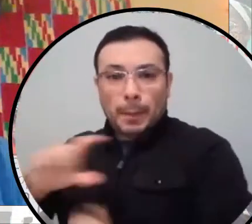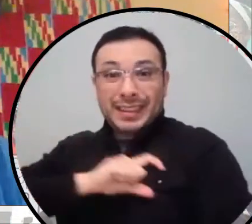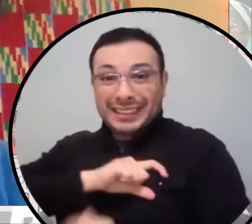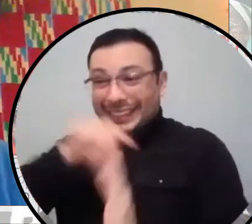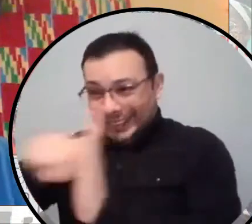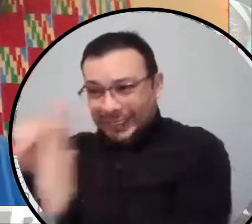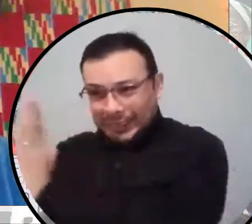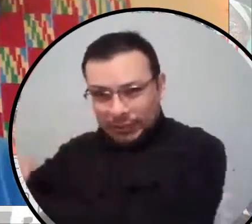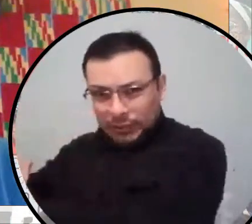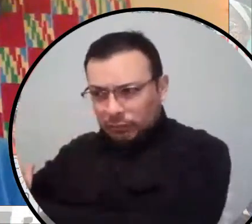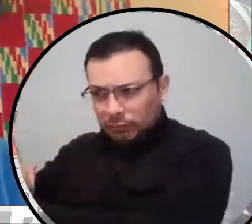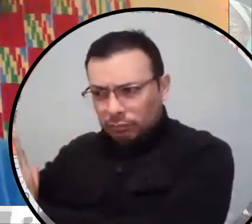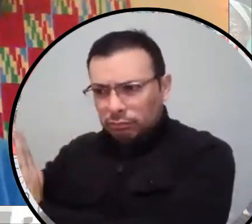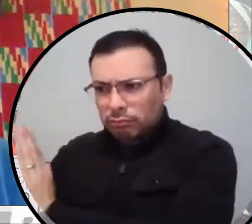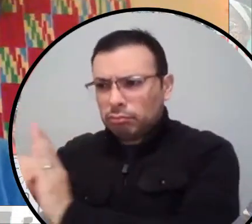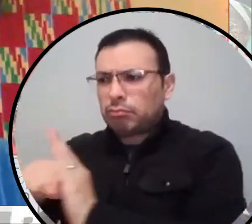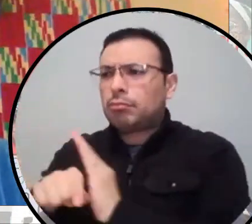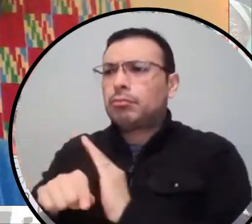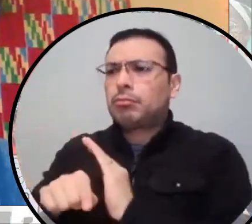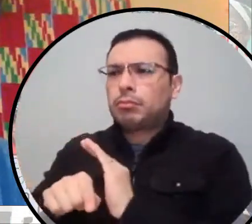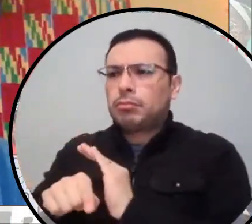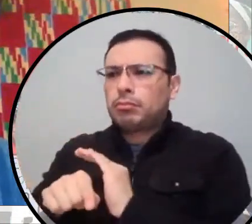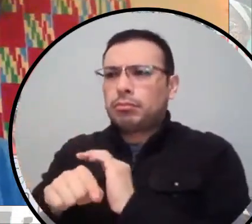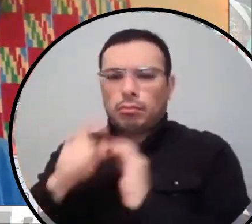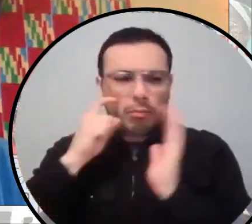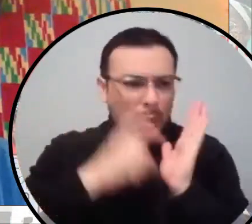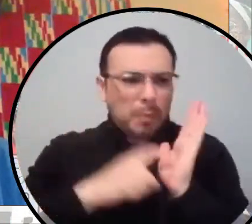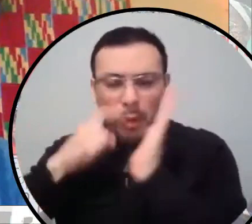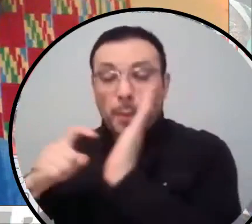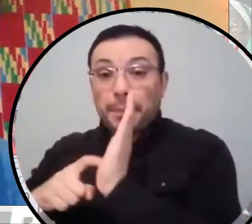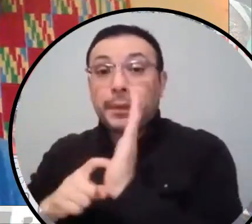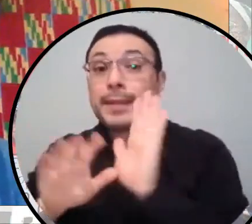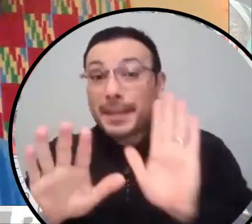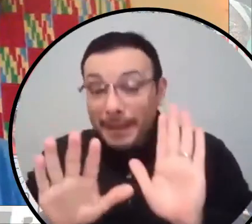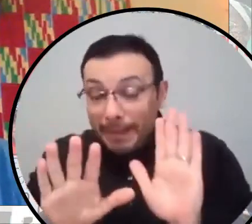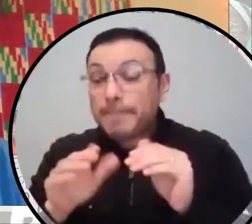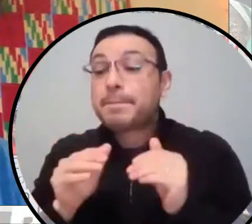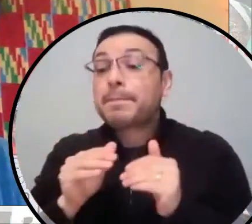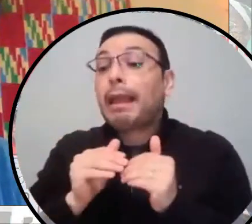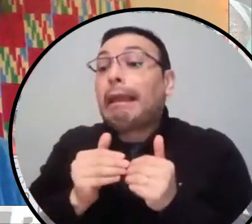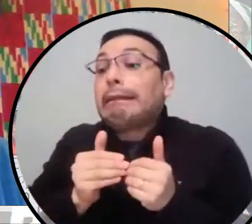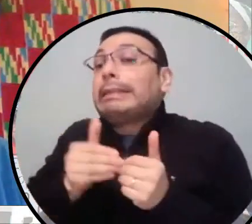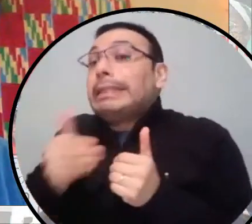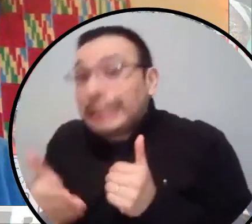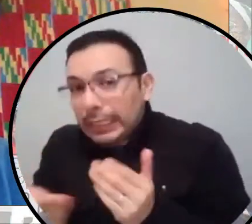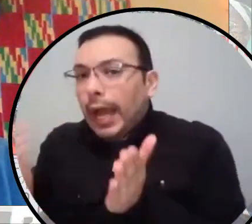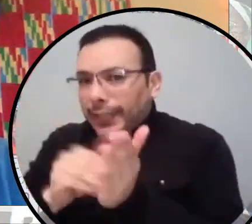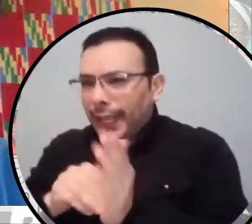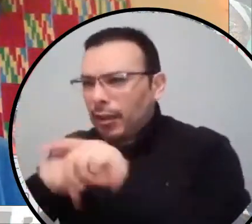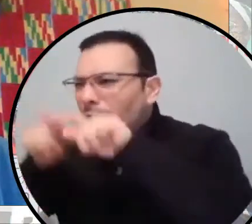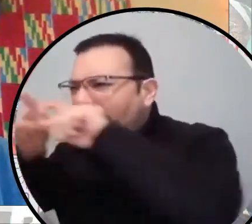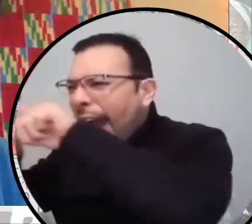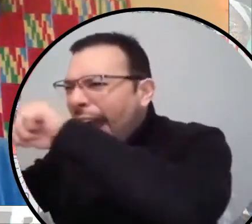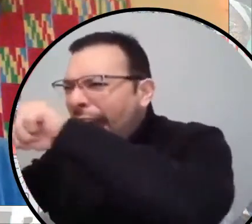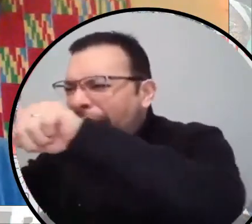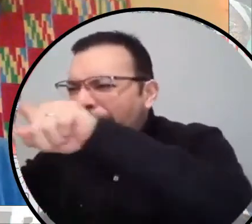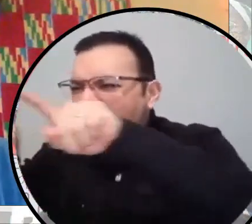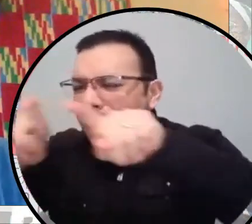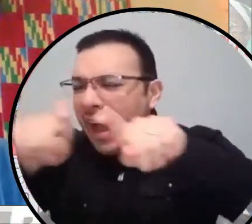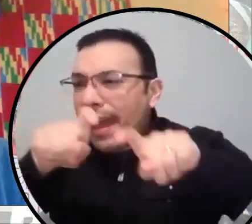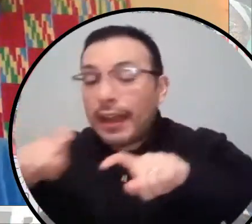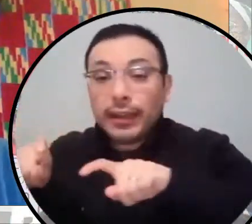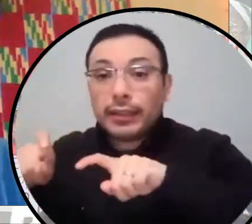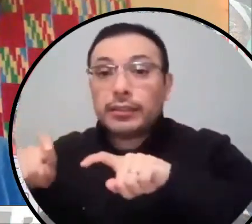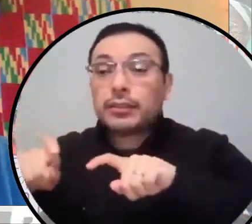um, within three days, um, and it was around the budget within three days, um, we got over 5,000